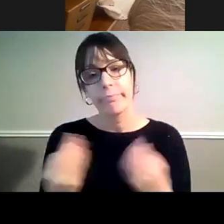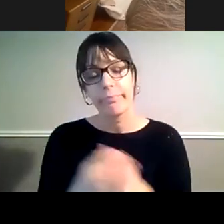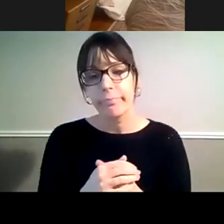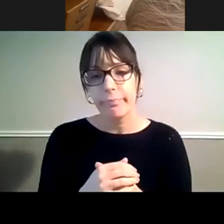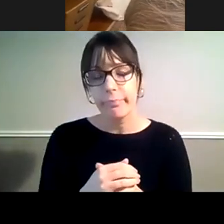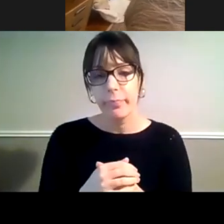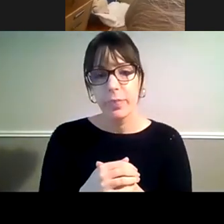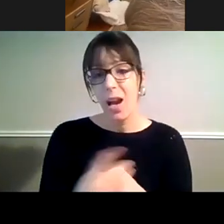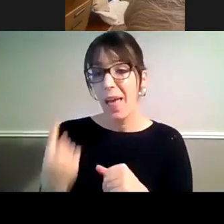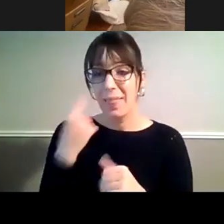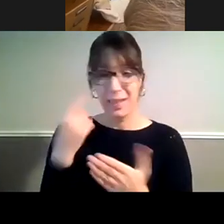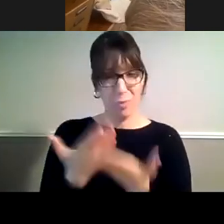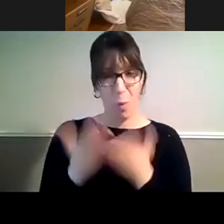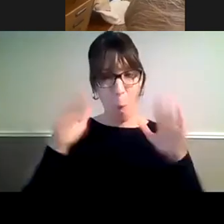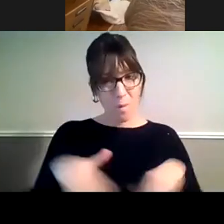I just think that's tragic.